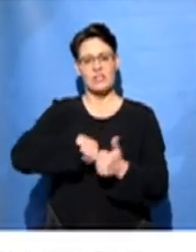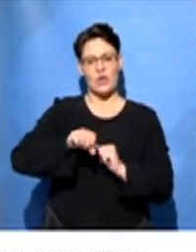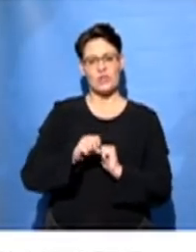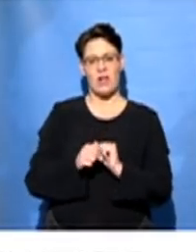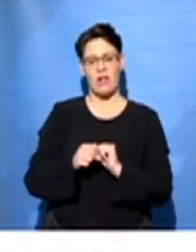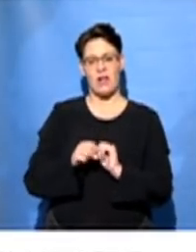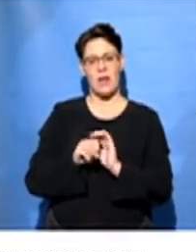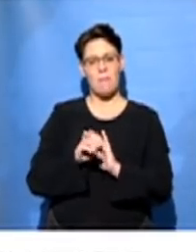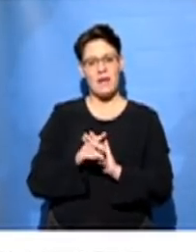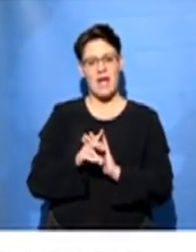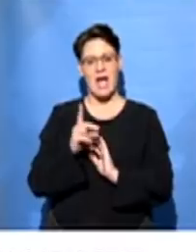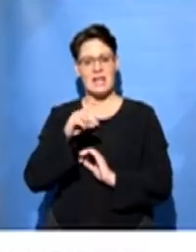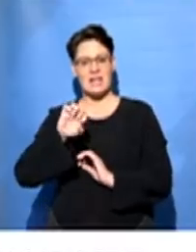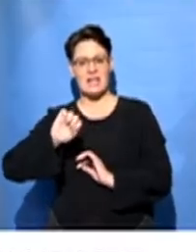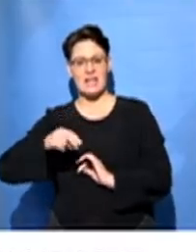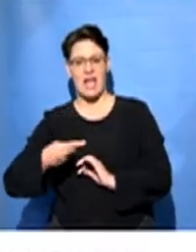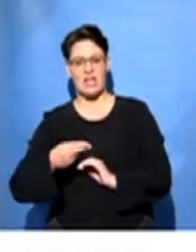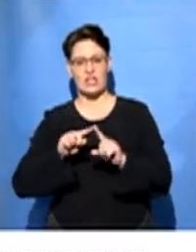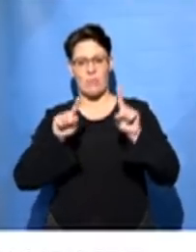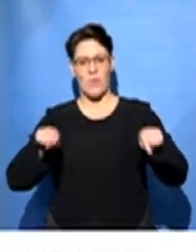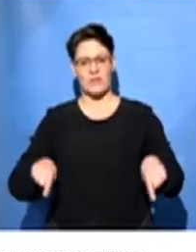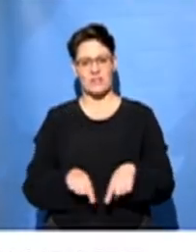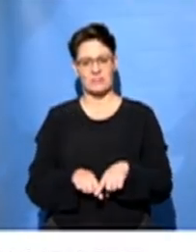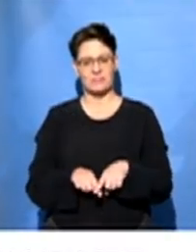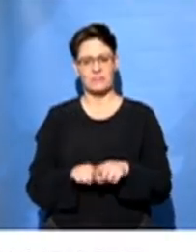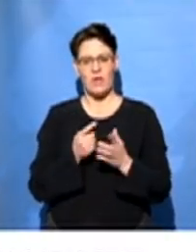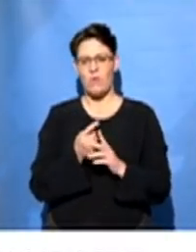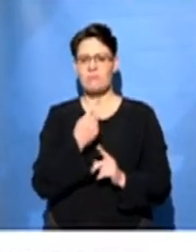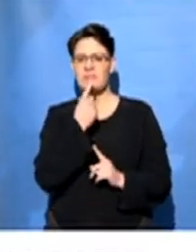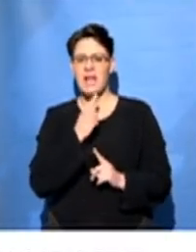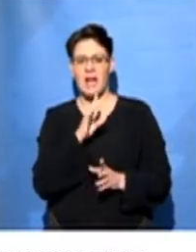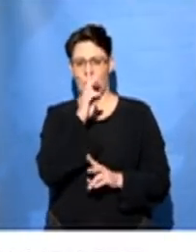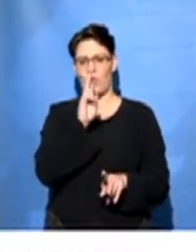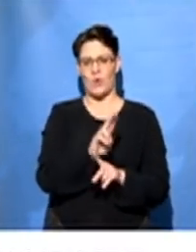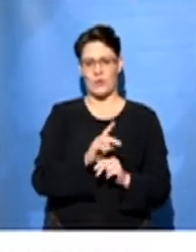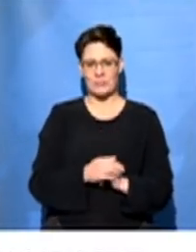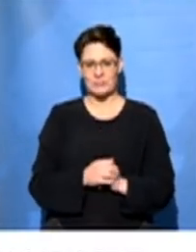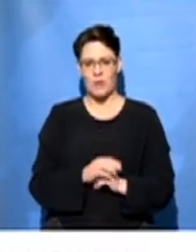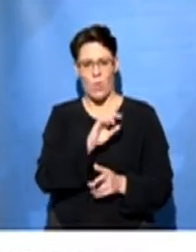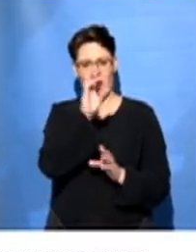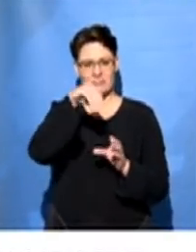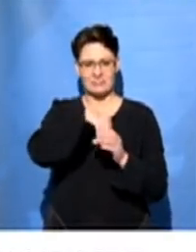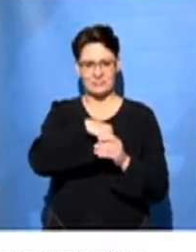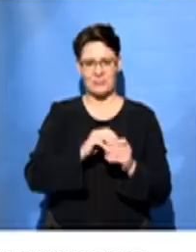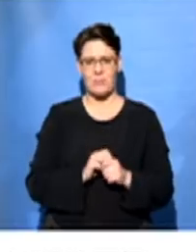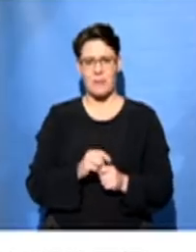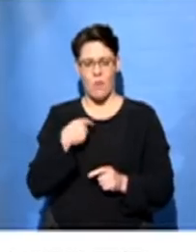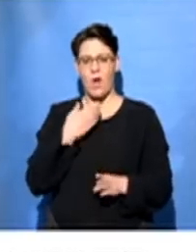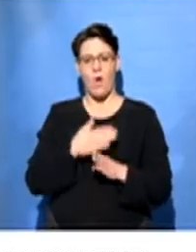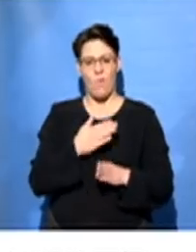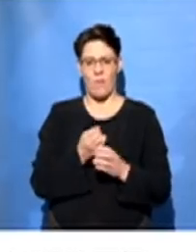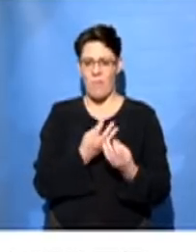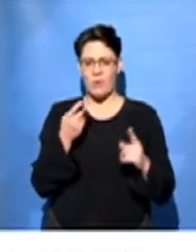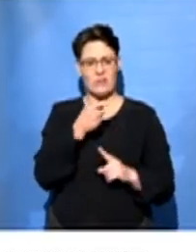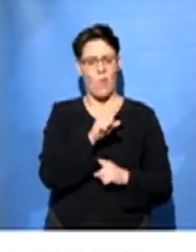Trends Dashboard. What does it tell us, and then we'll start looking at what's in there. Yeah, sure. Yeah, we worked on this to